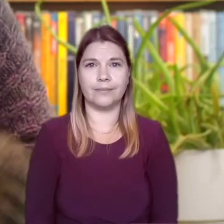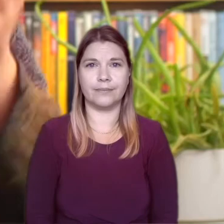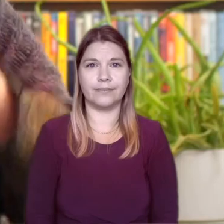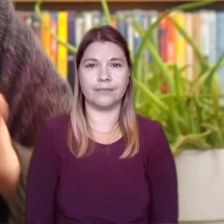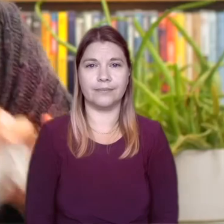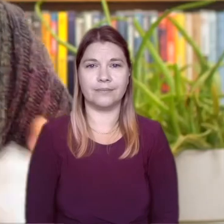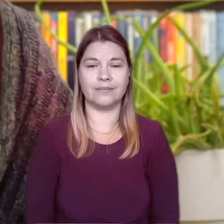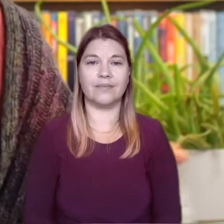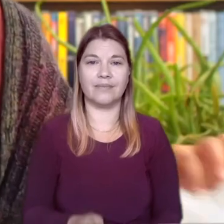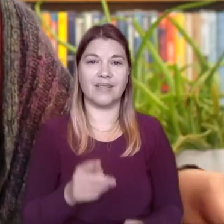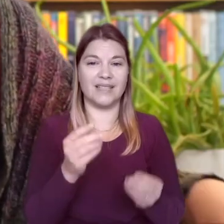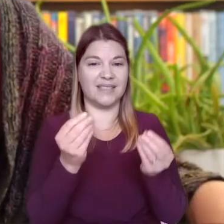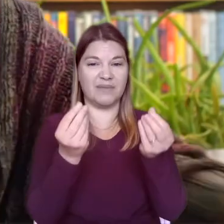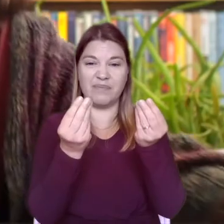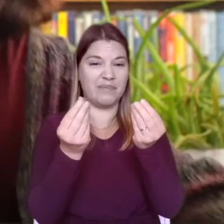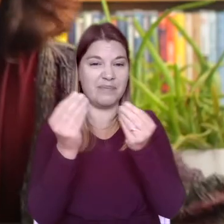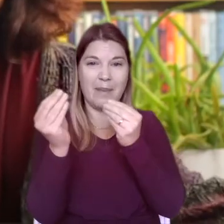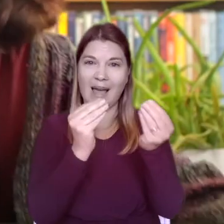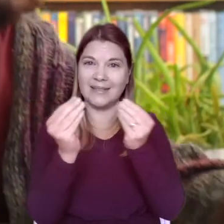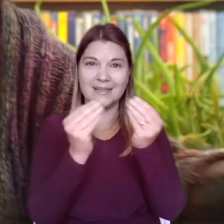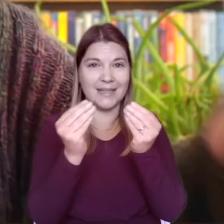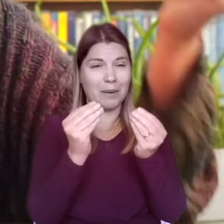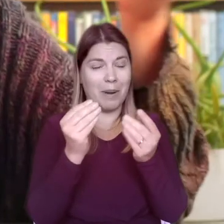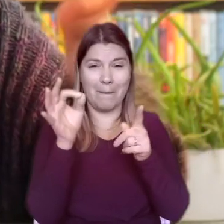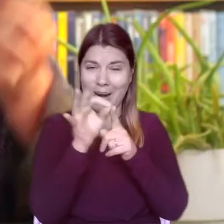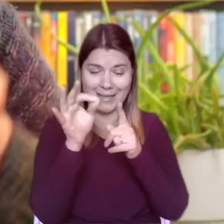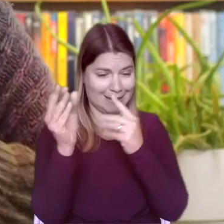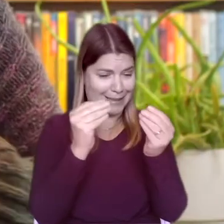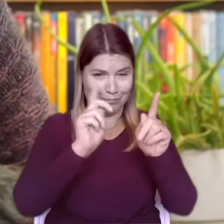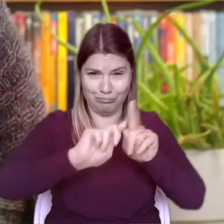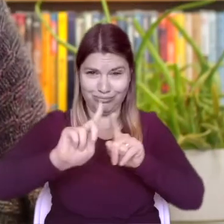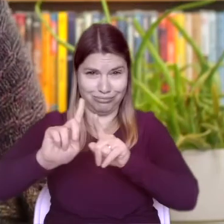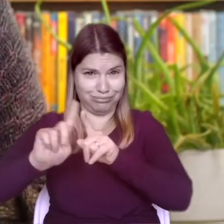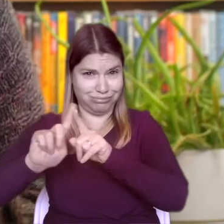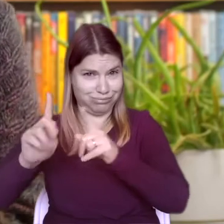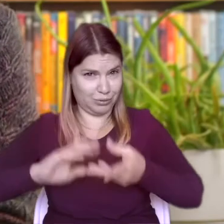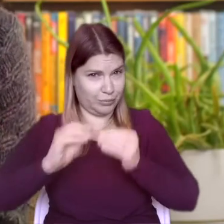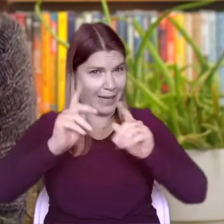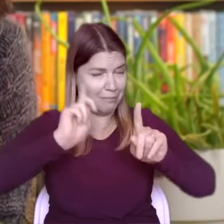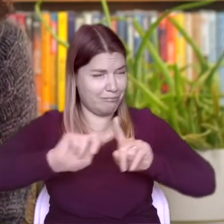it's made of thin plastic and there are so many types of plastic that have their own sounds